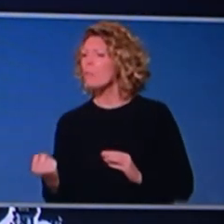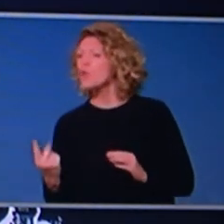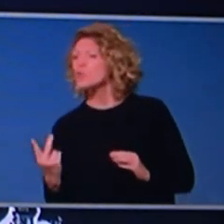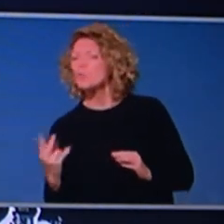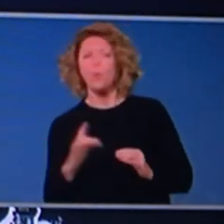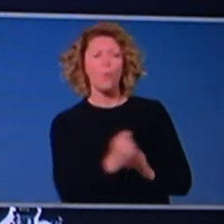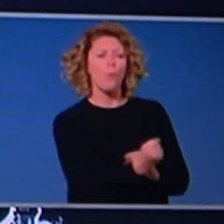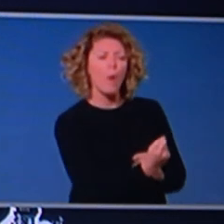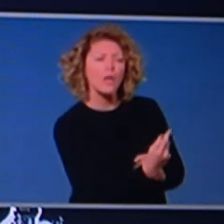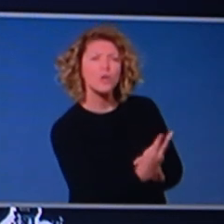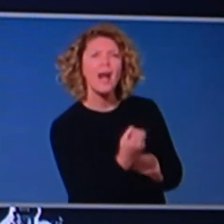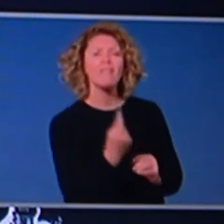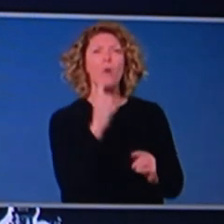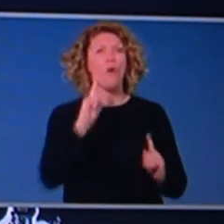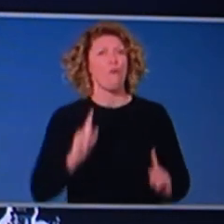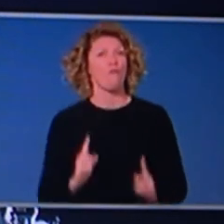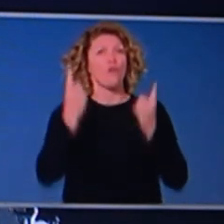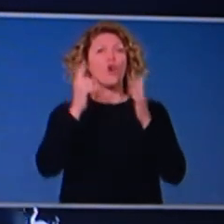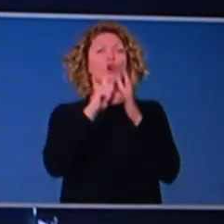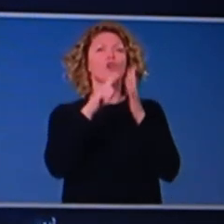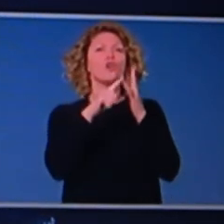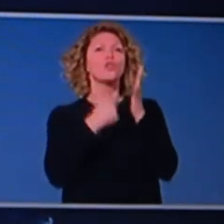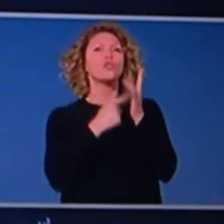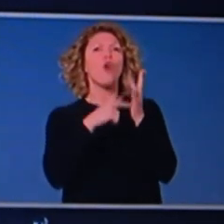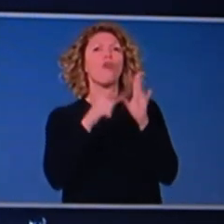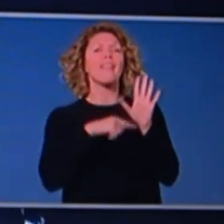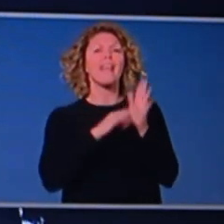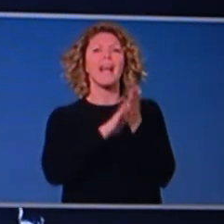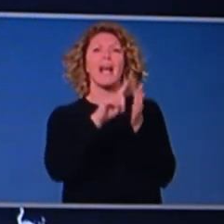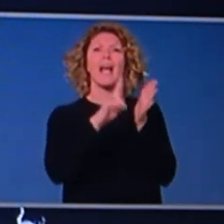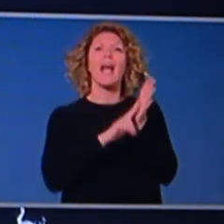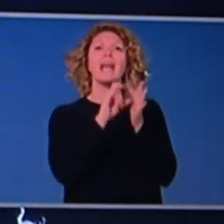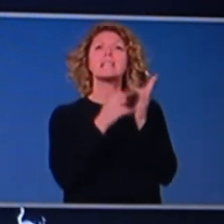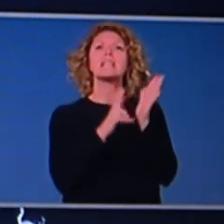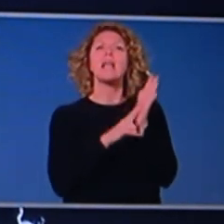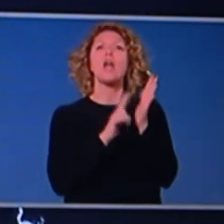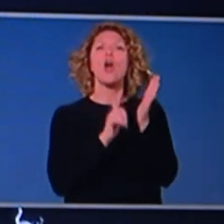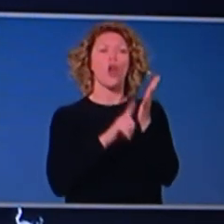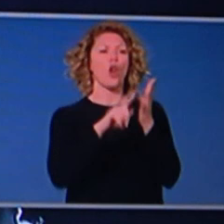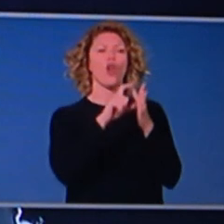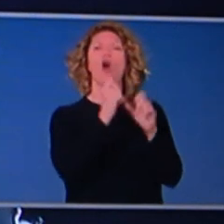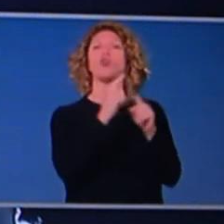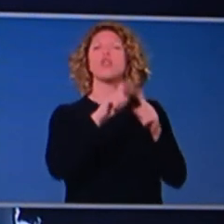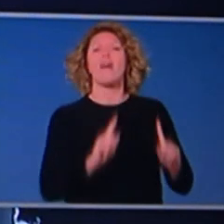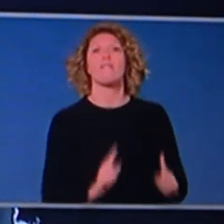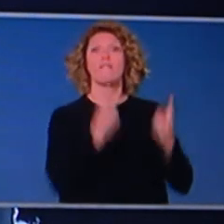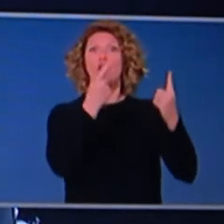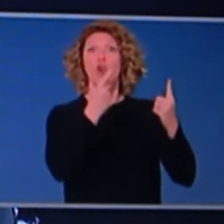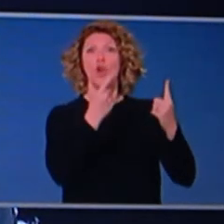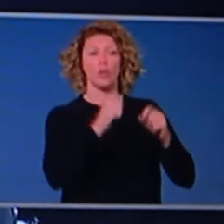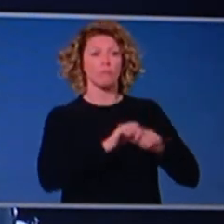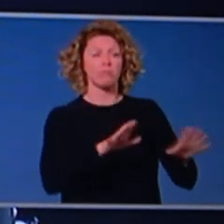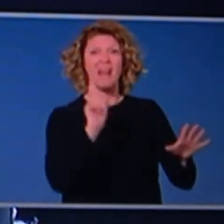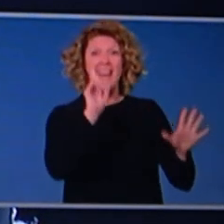Lodge, which was one of the first major outbreaks, is now actually COVID-19 free. So great work by Dorothy Henderson Lodge. They should be